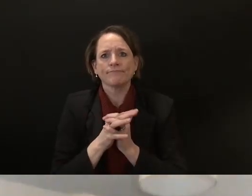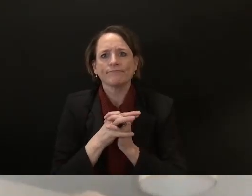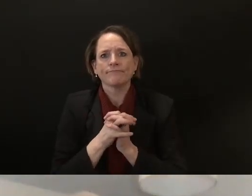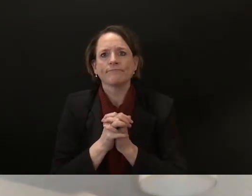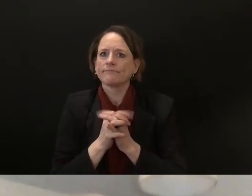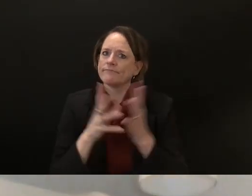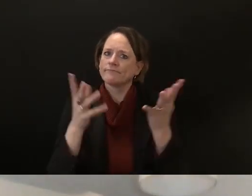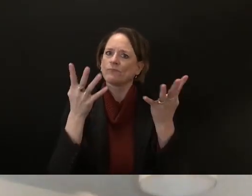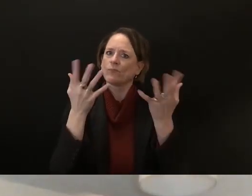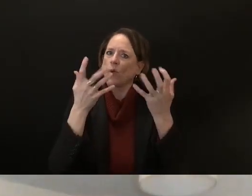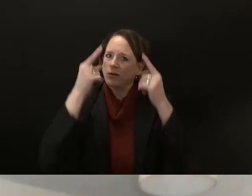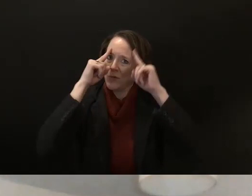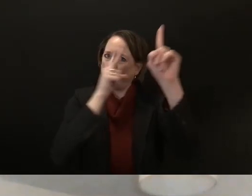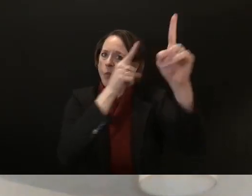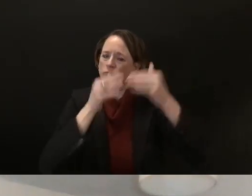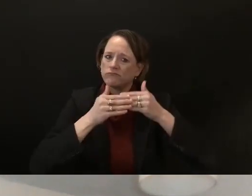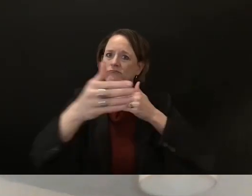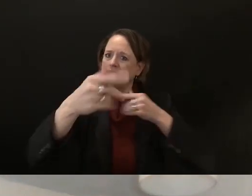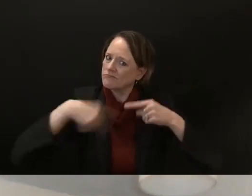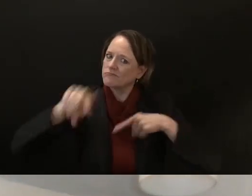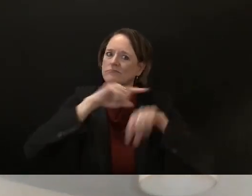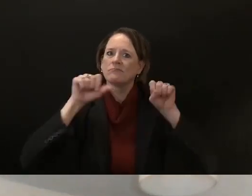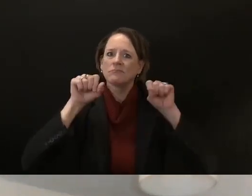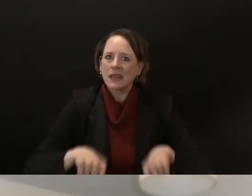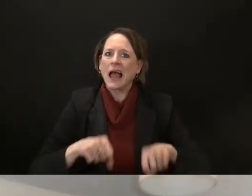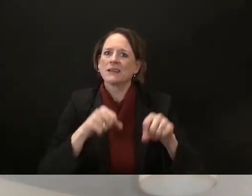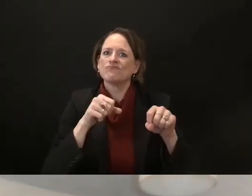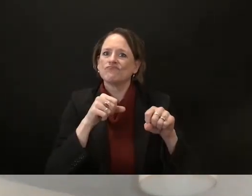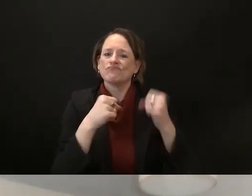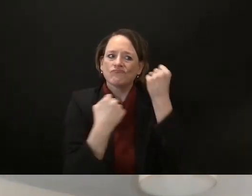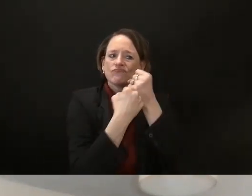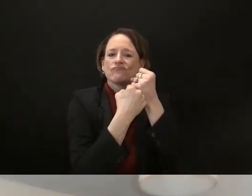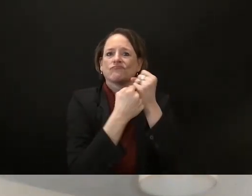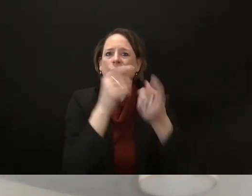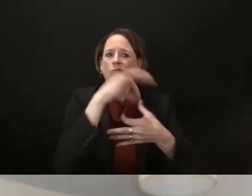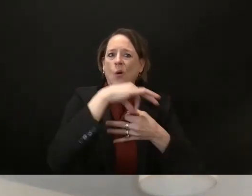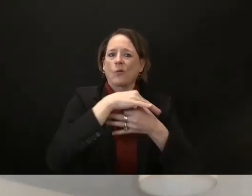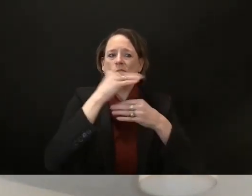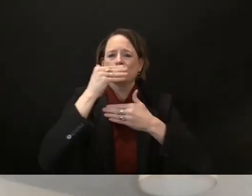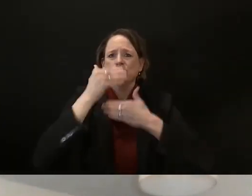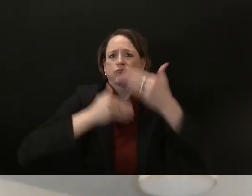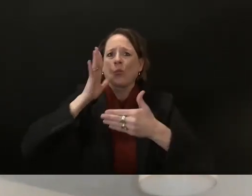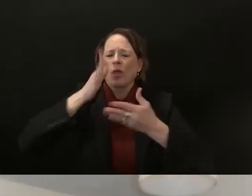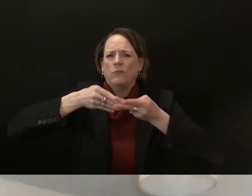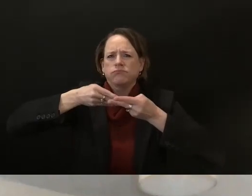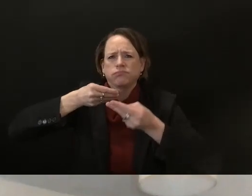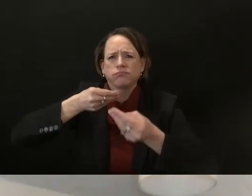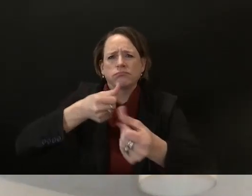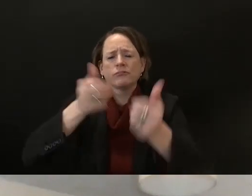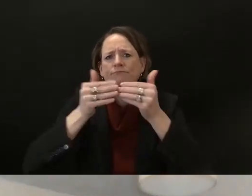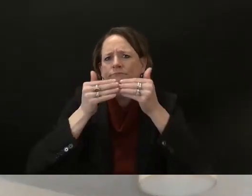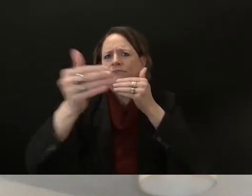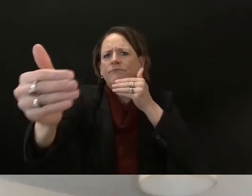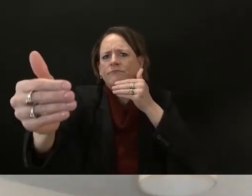be able to vote easily um is i think the answer to uh uh to making sure things work